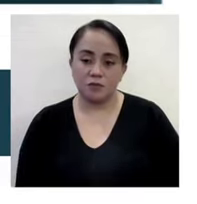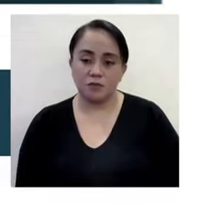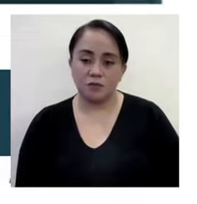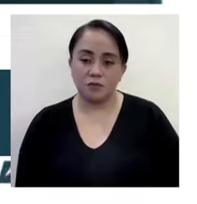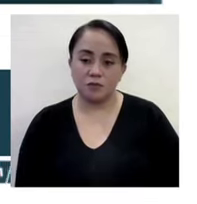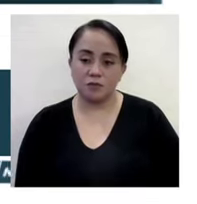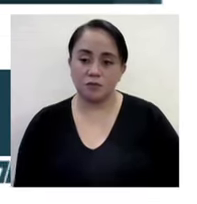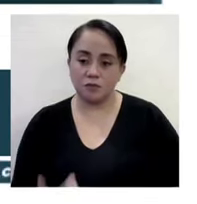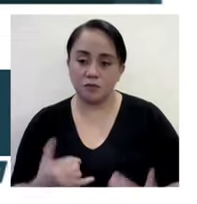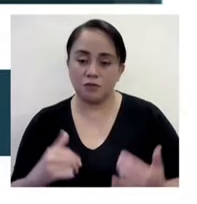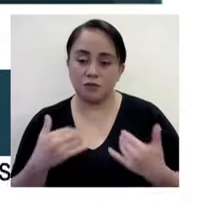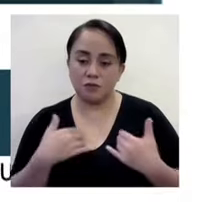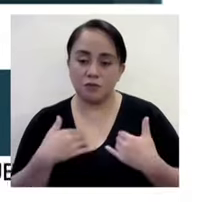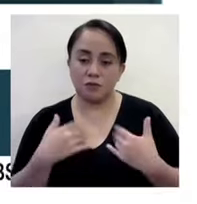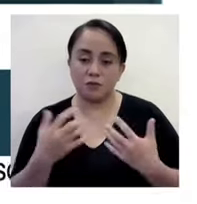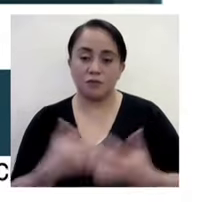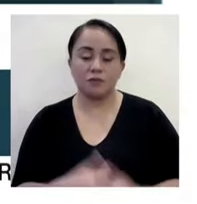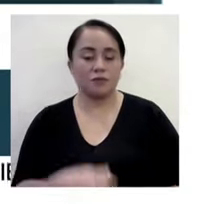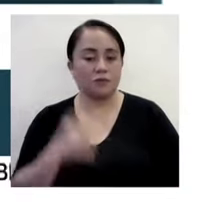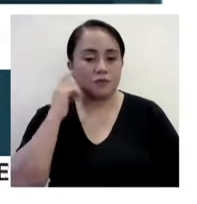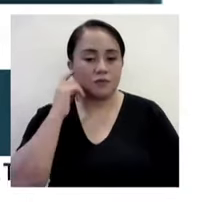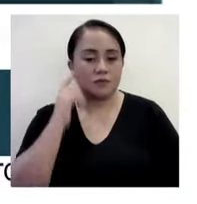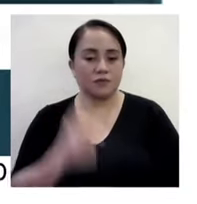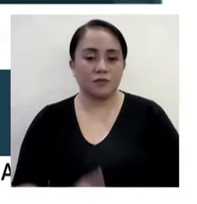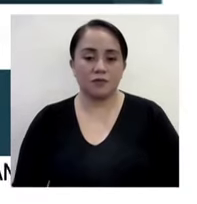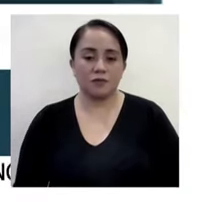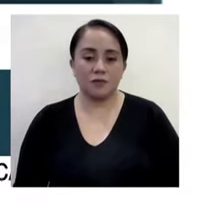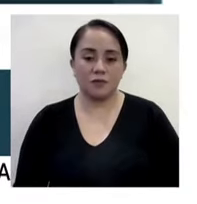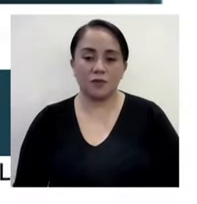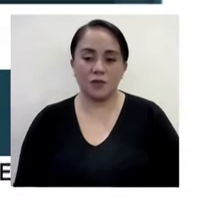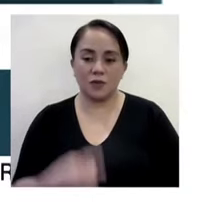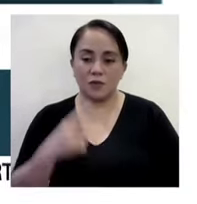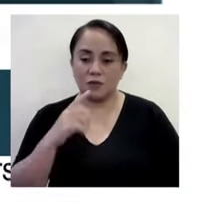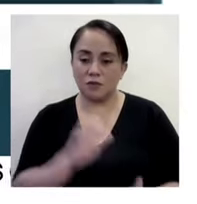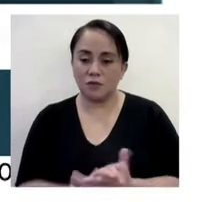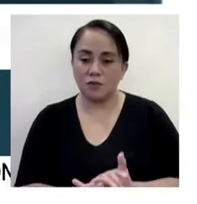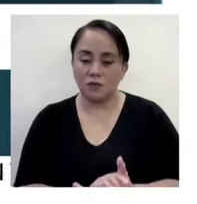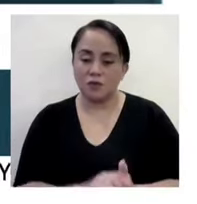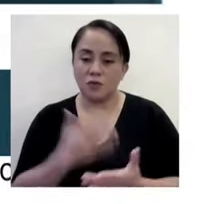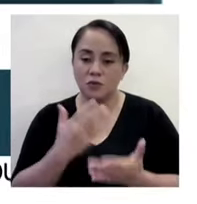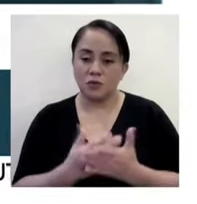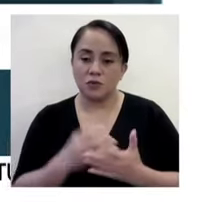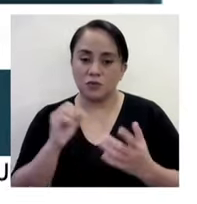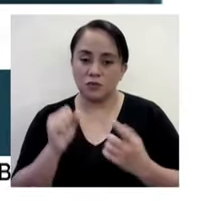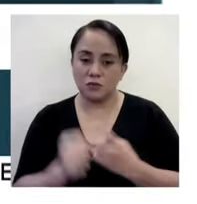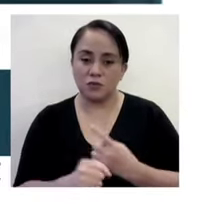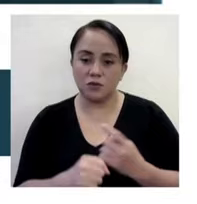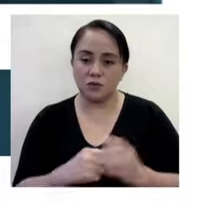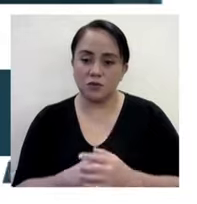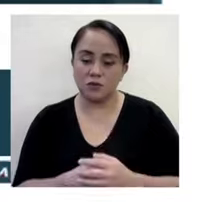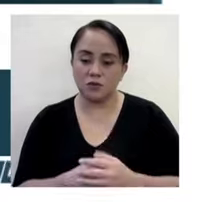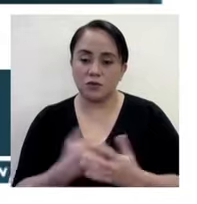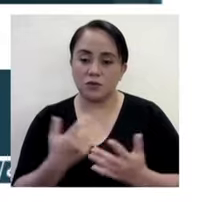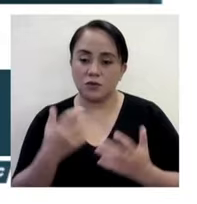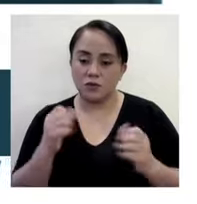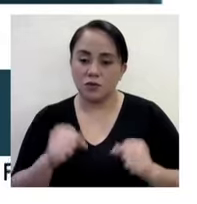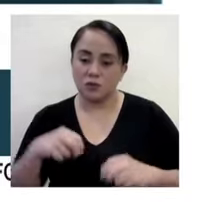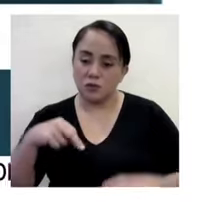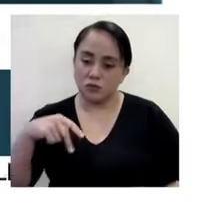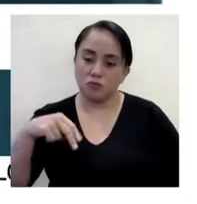They'll be reporting to us later. We believe that she's in good condition because we saw in the video that she was walking.